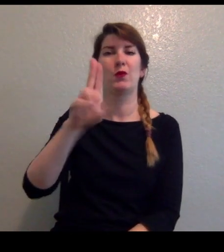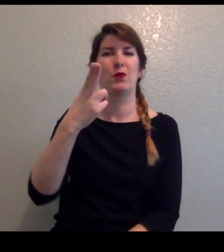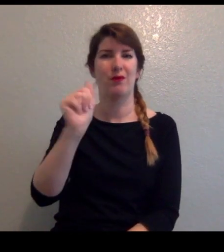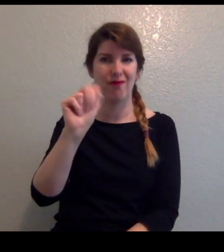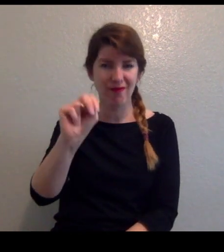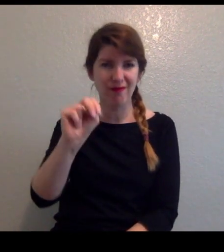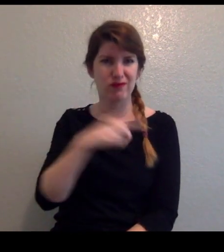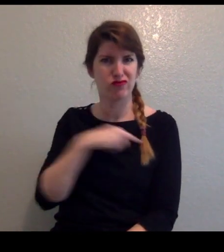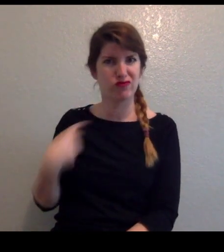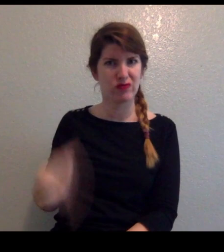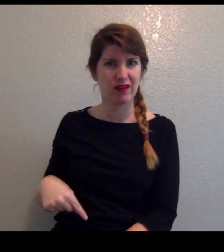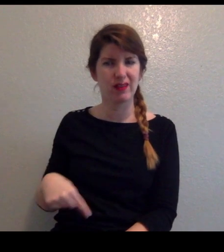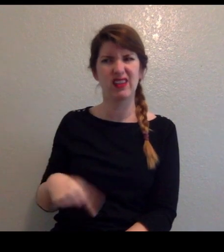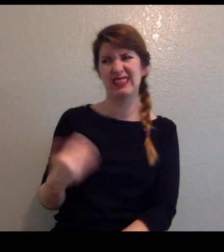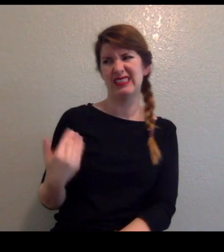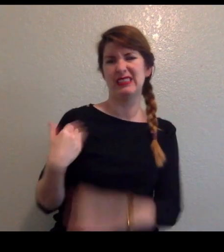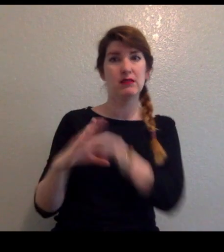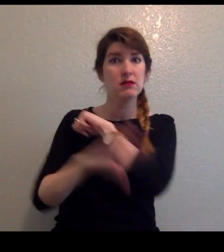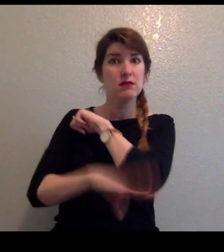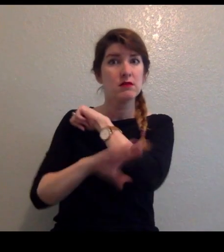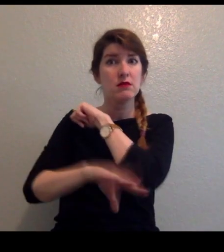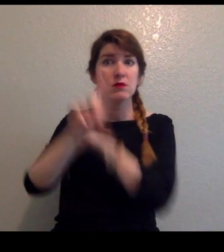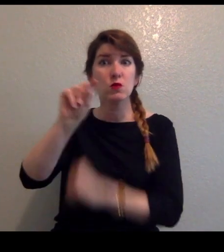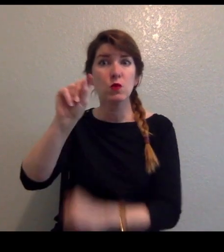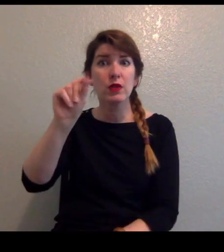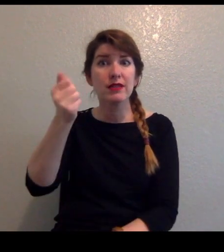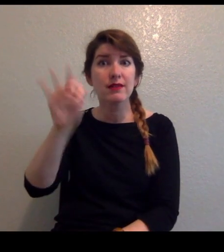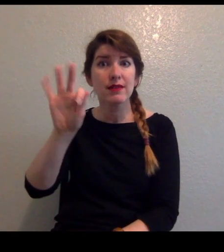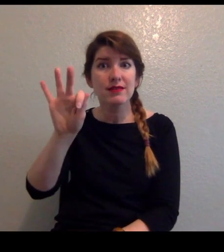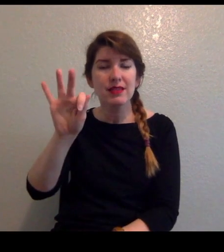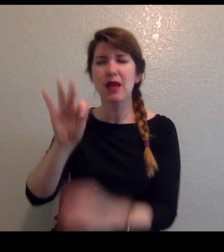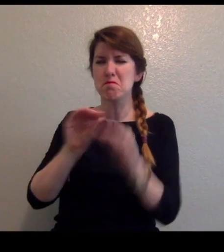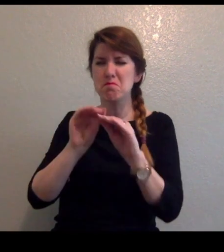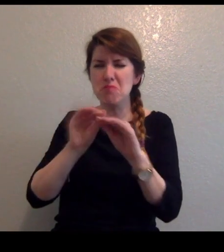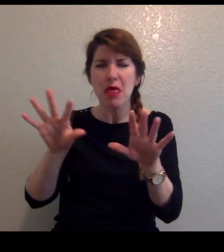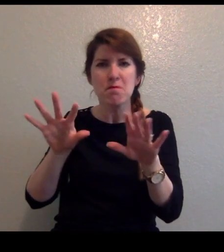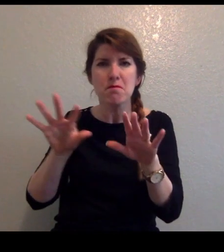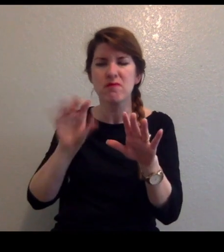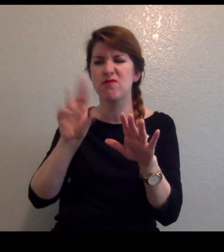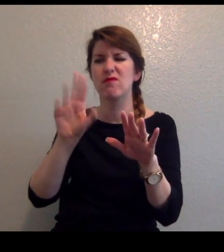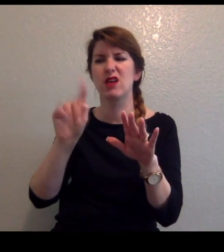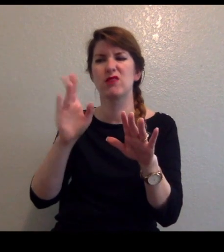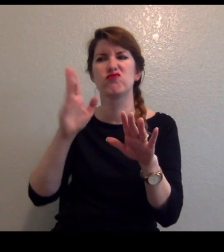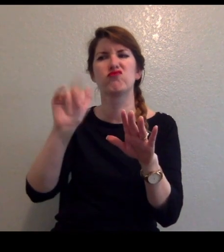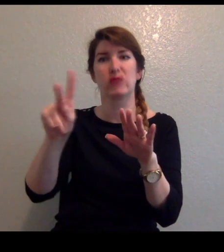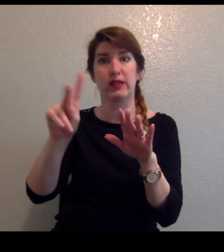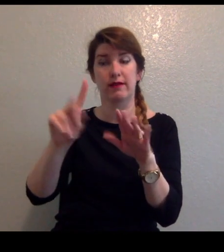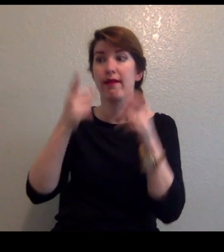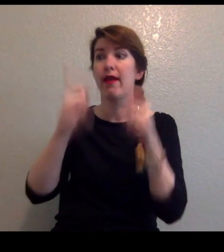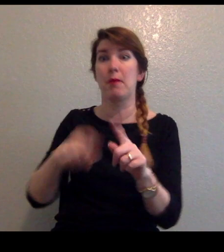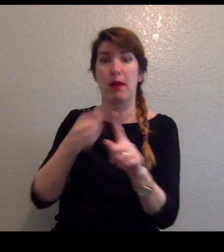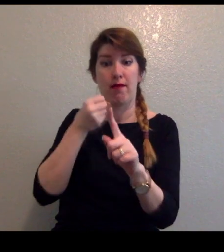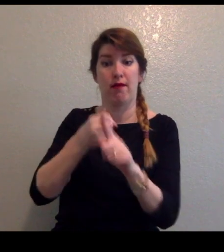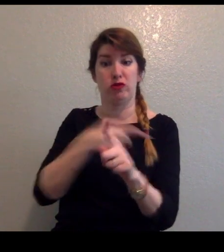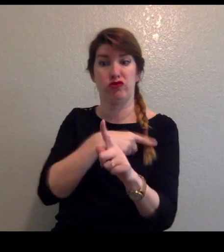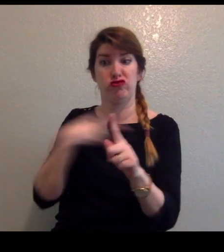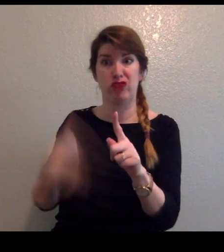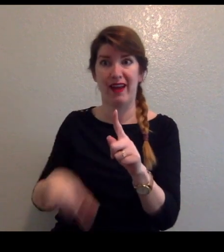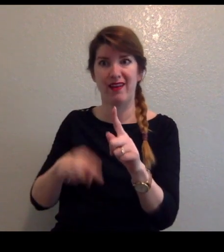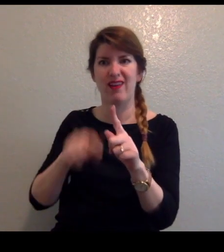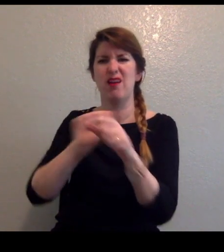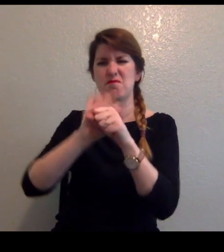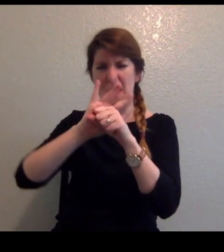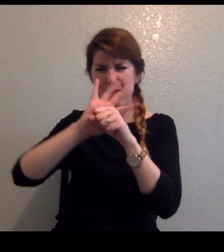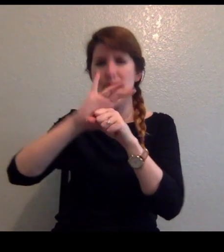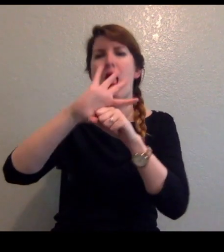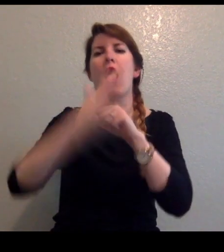disease starts spreading. More and more people got sick, first in China and then around the world. Entire cities have